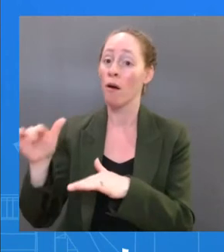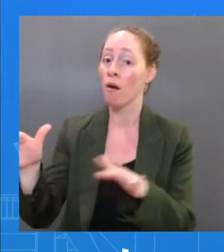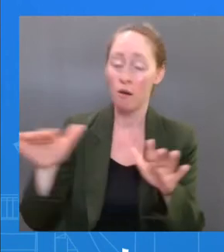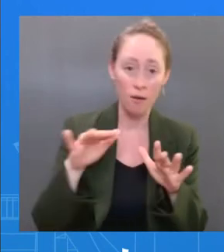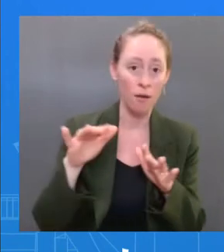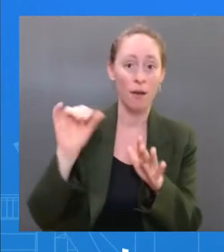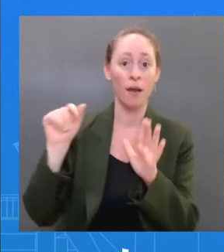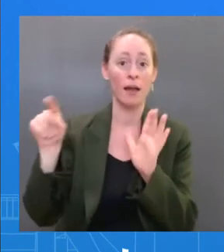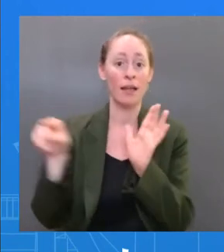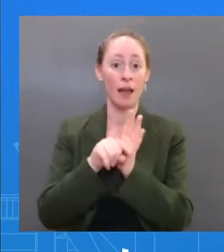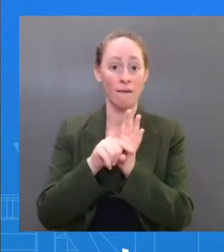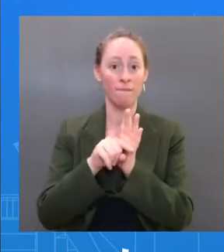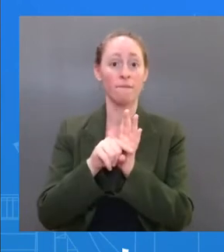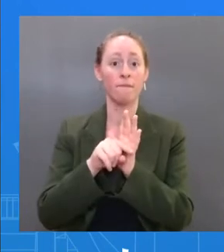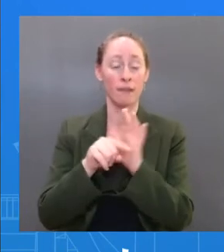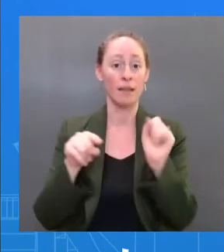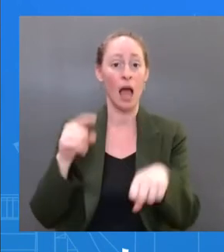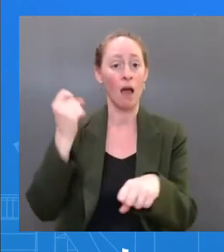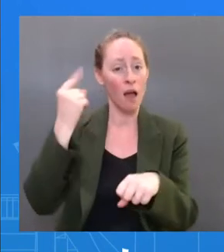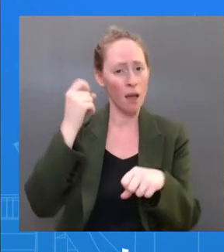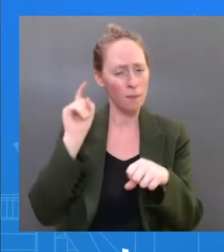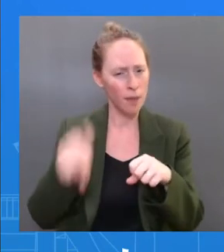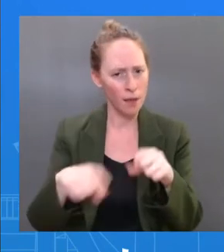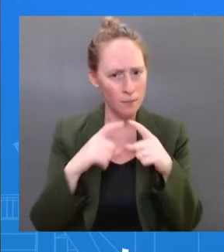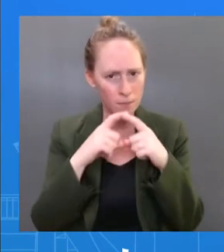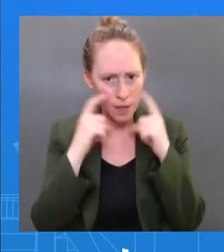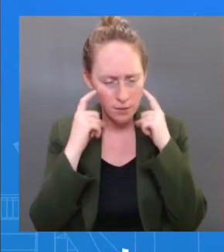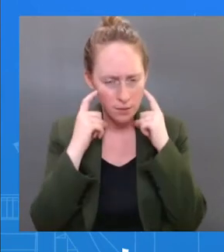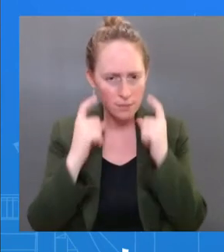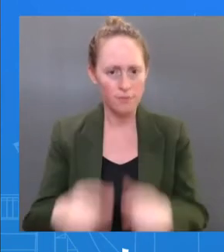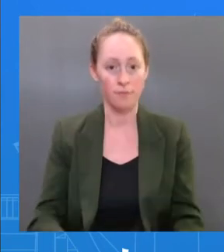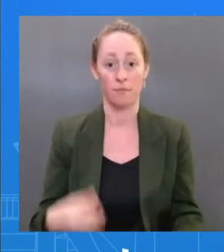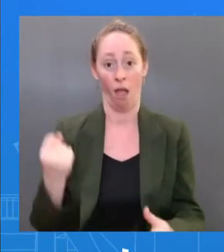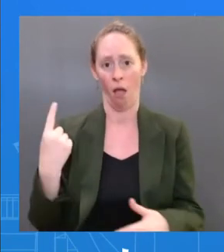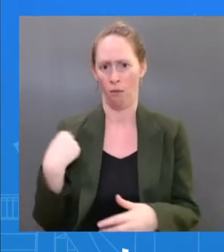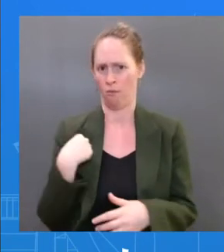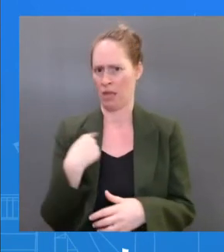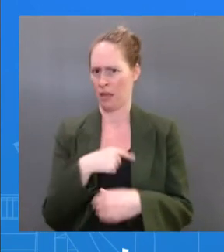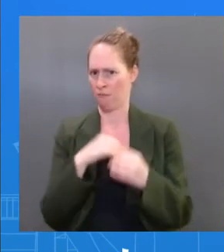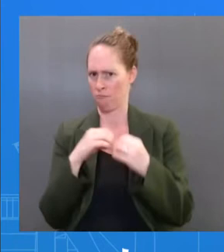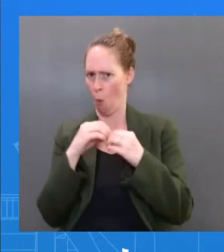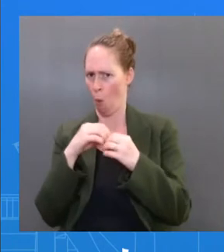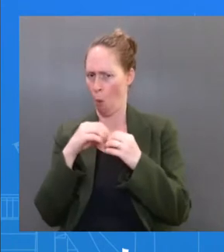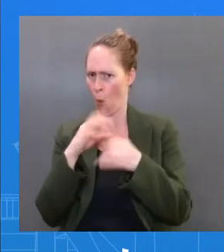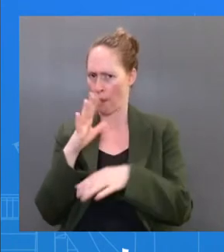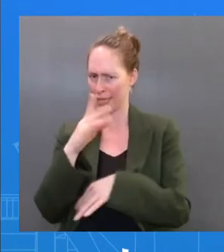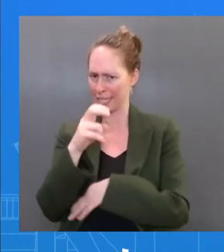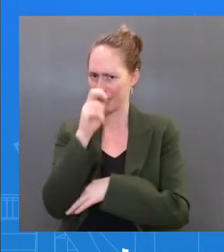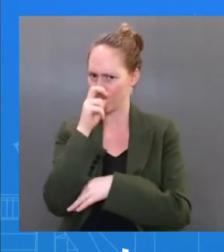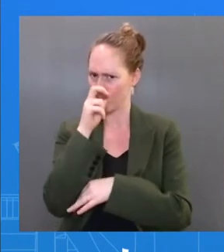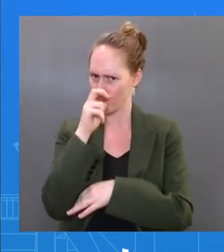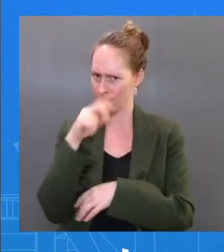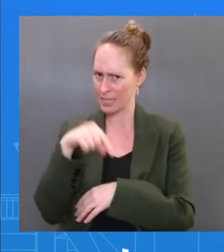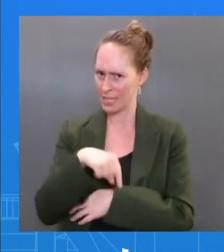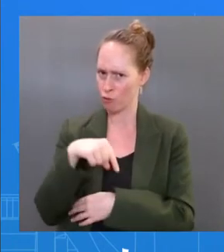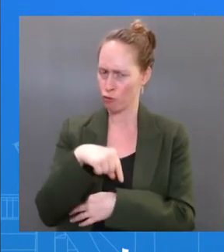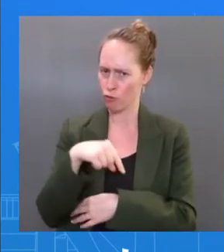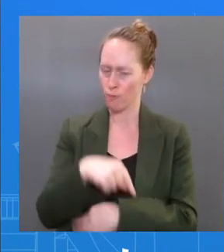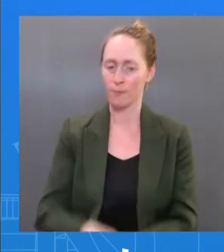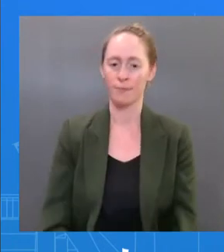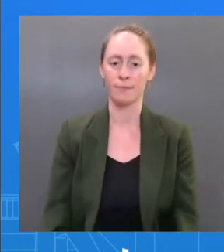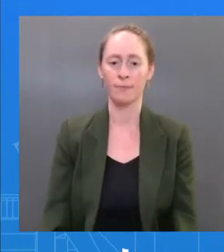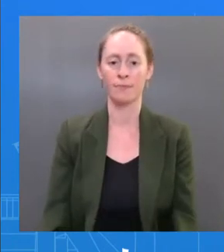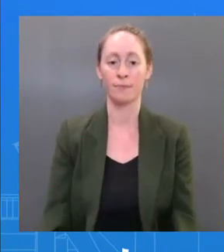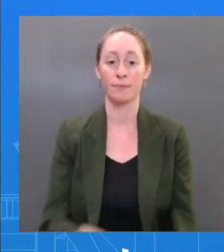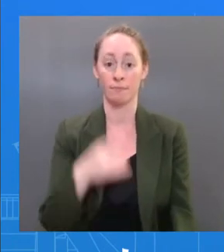beyond that at the White House, and we — the President will get tested. And as long as he's isolated for five days, meeting the kind of CDC requirement,